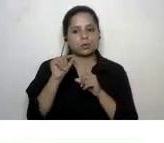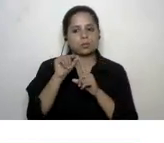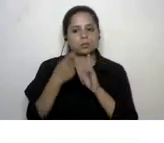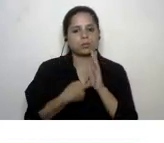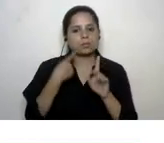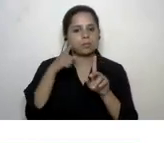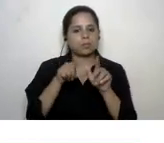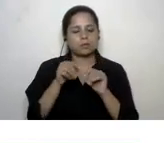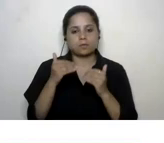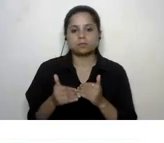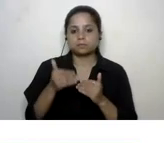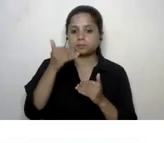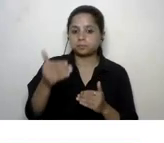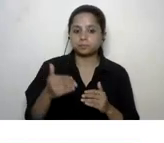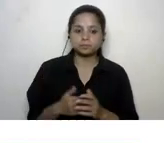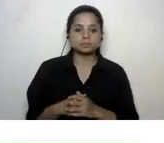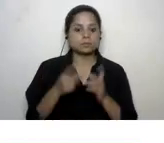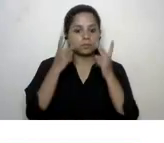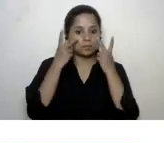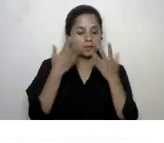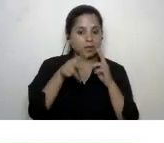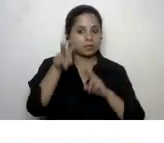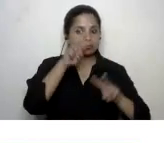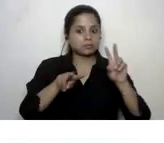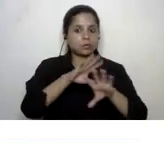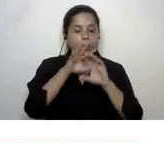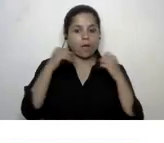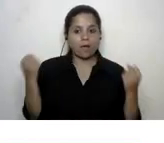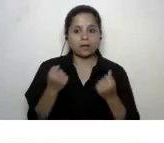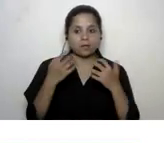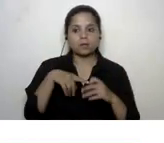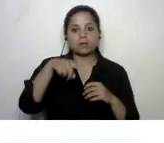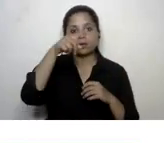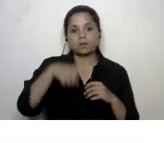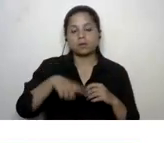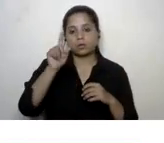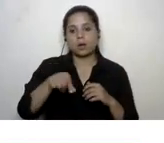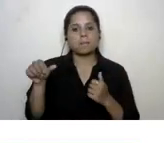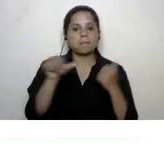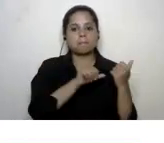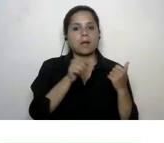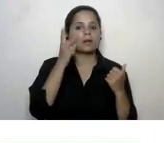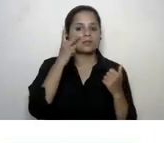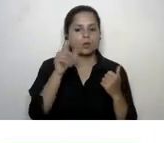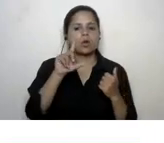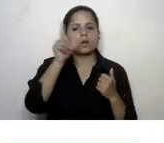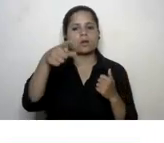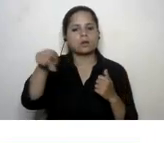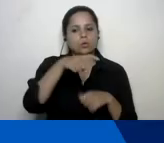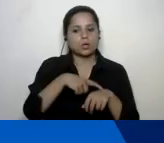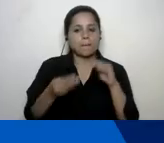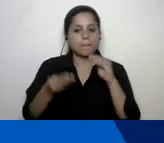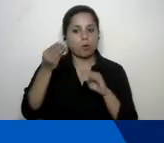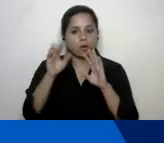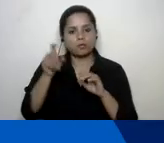now having seen uh or analyzed all these activities which you can actually go back and look into later when you have more time